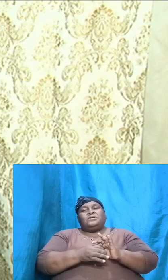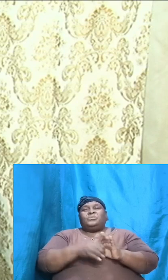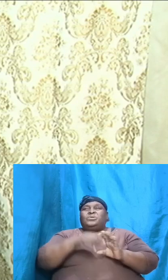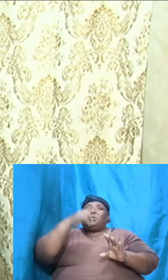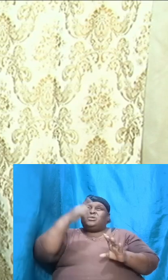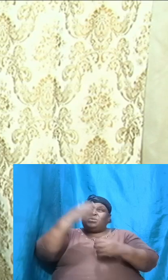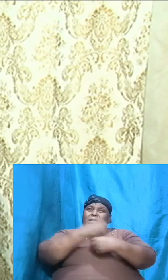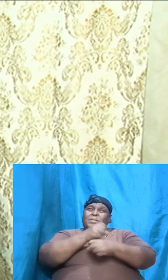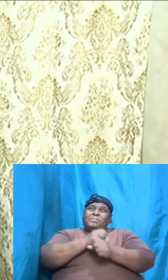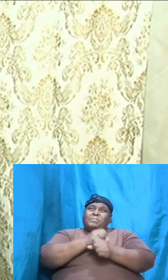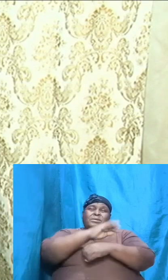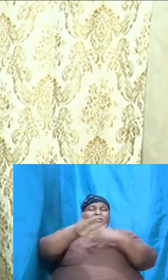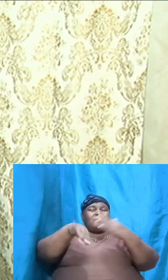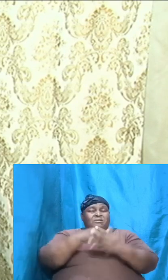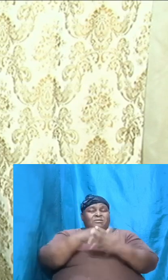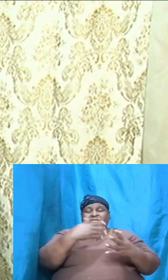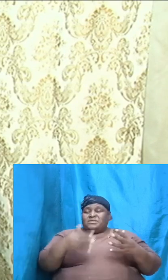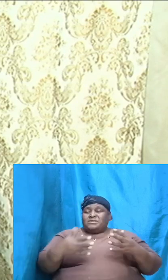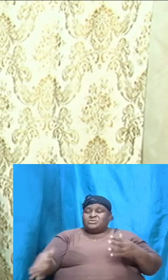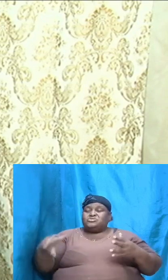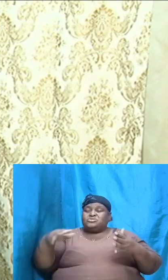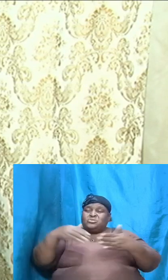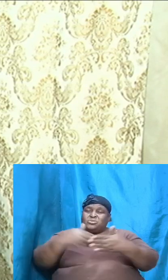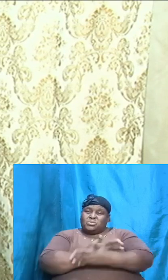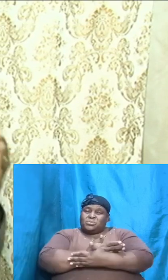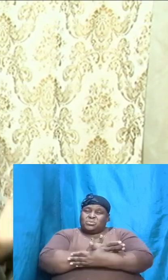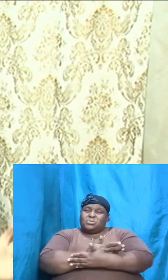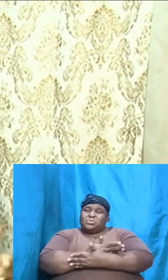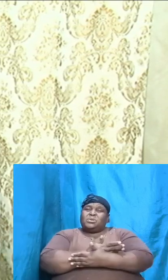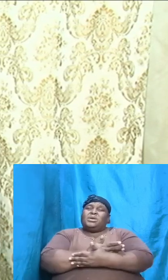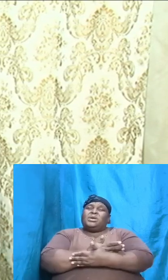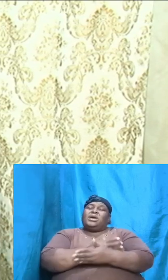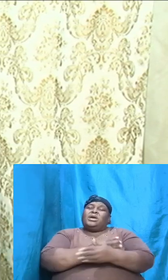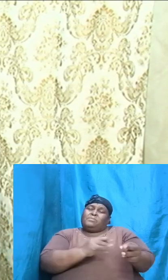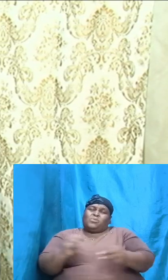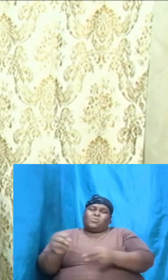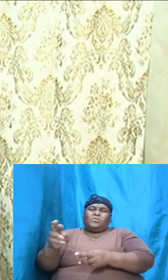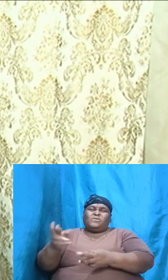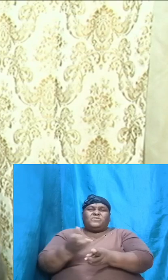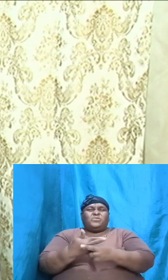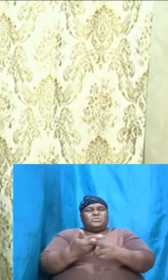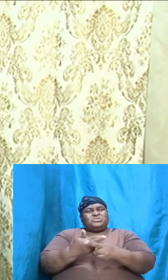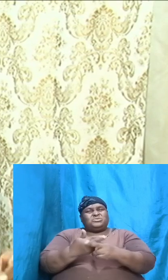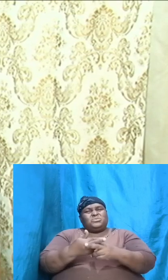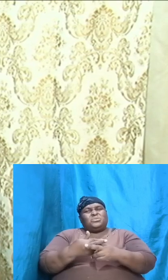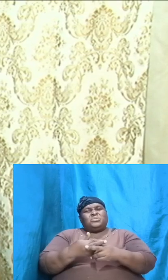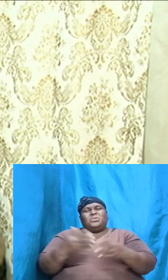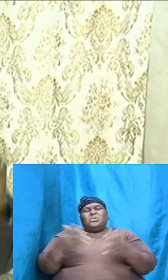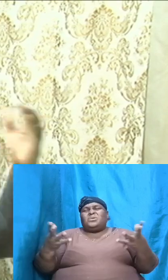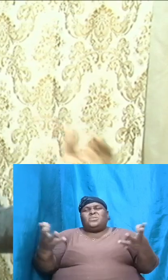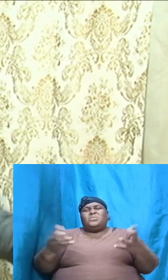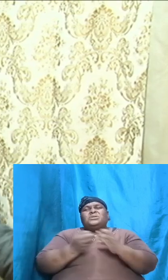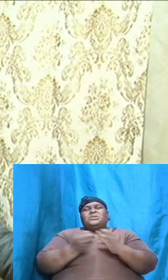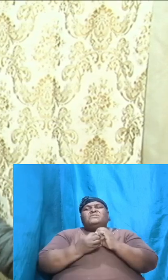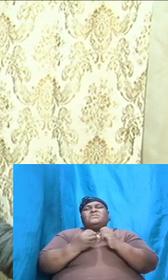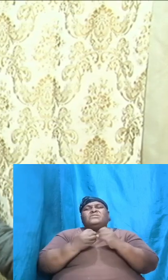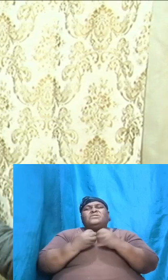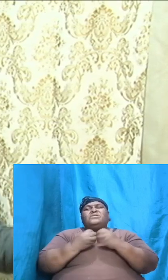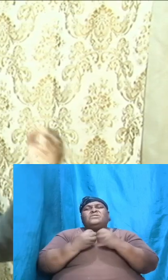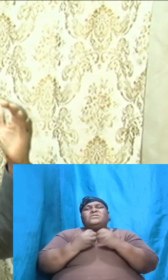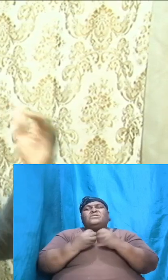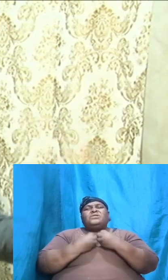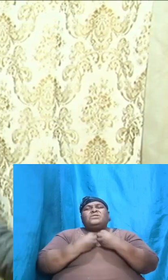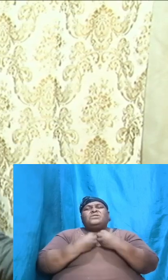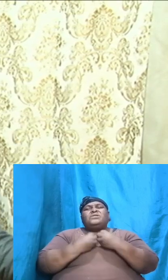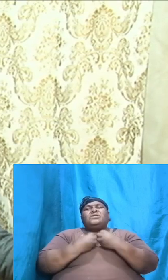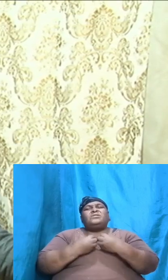make all things new and he would move to restore what had been lost in Genesis